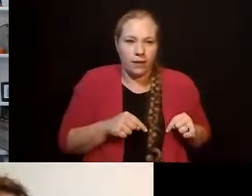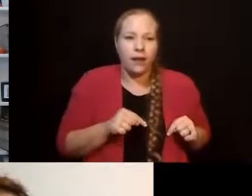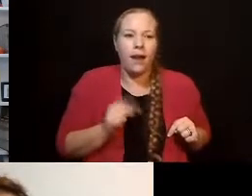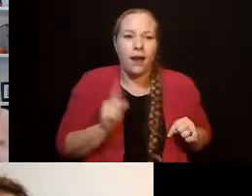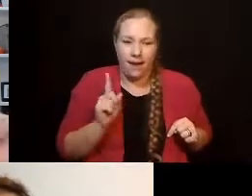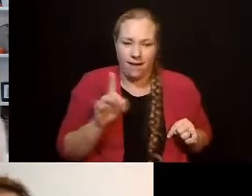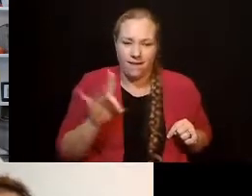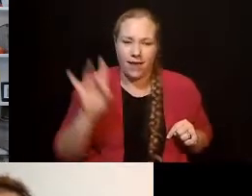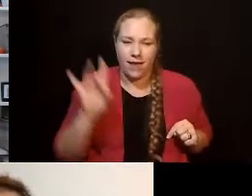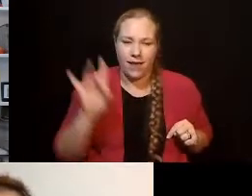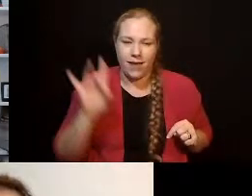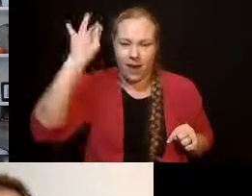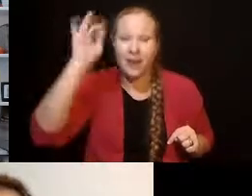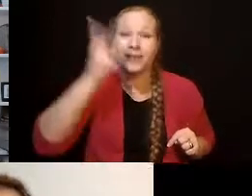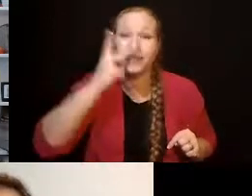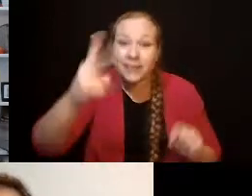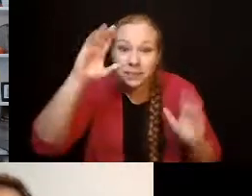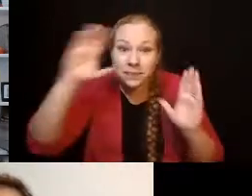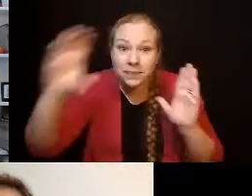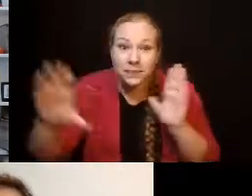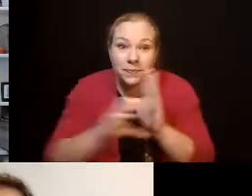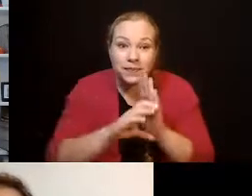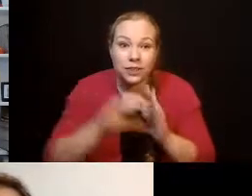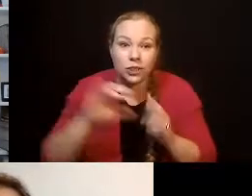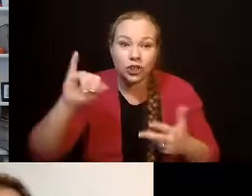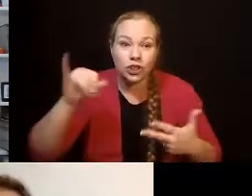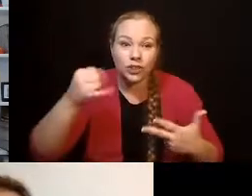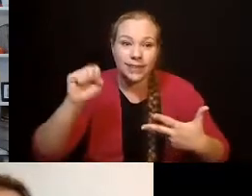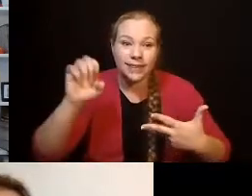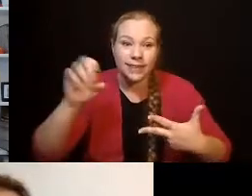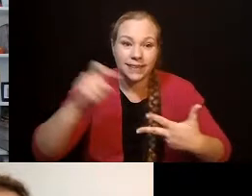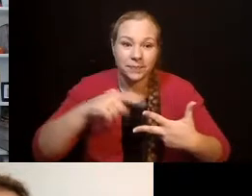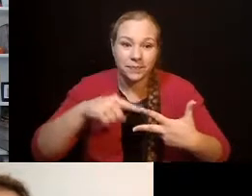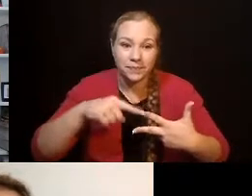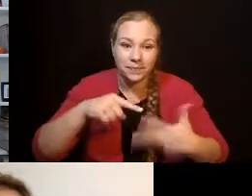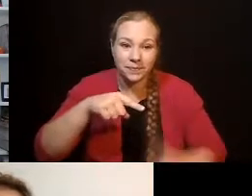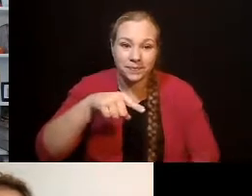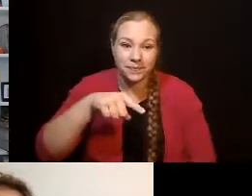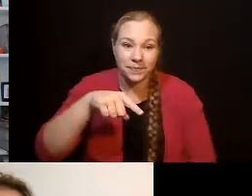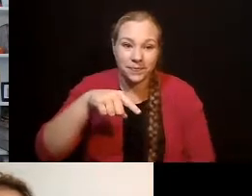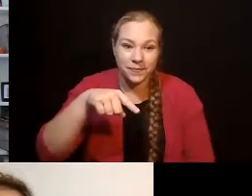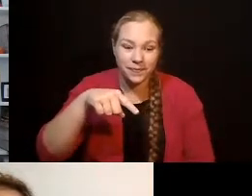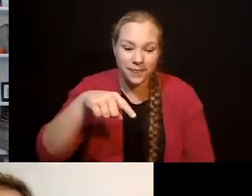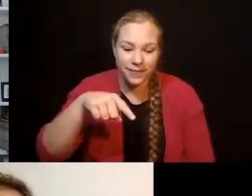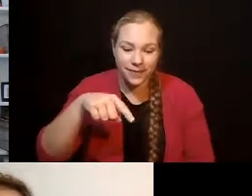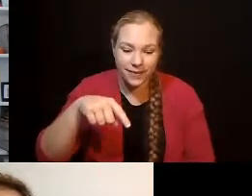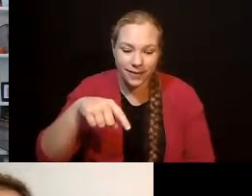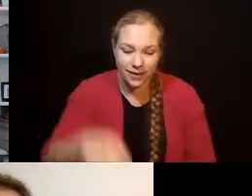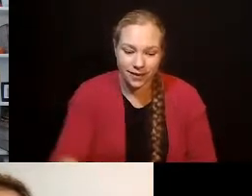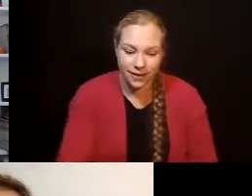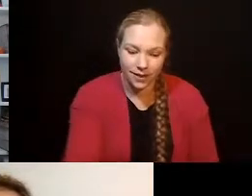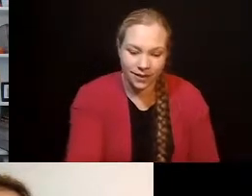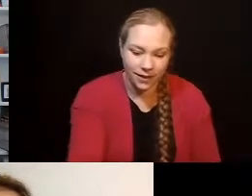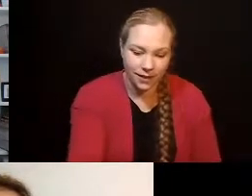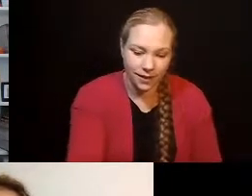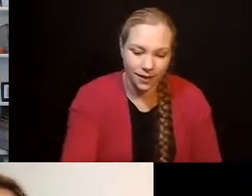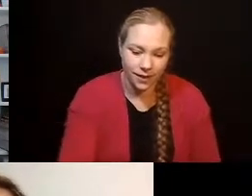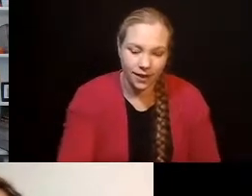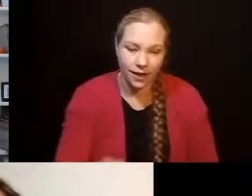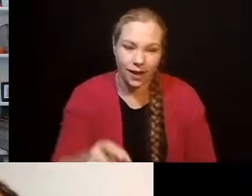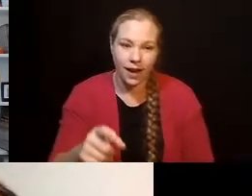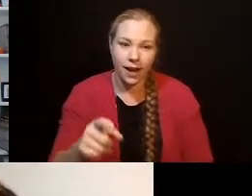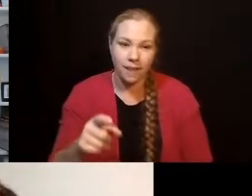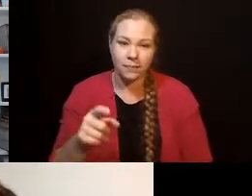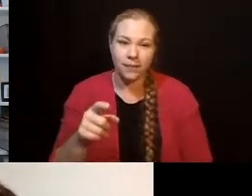So, this picture right here of Jesse, Jesse always kind of reminded me